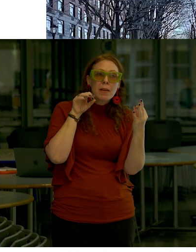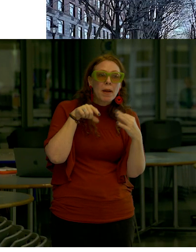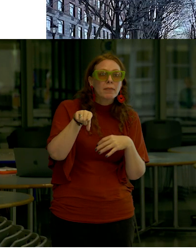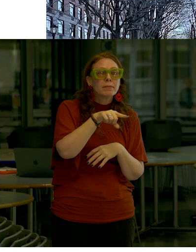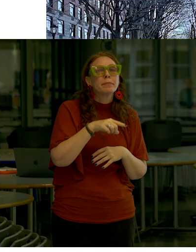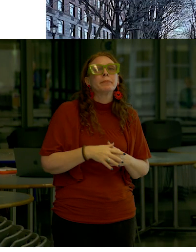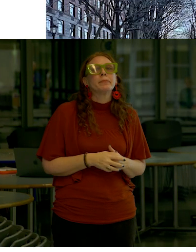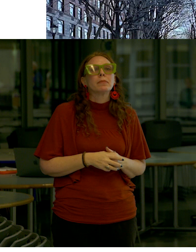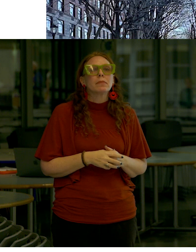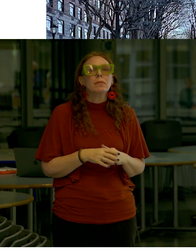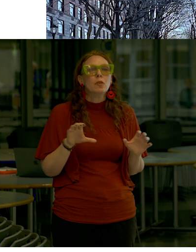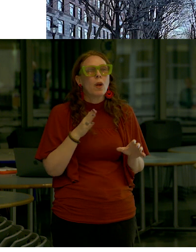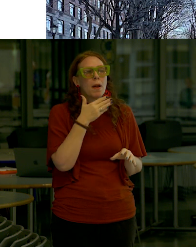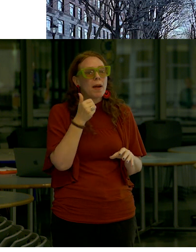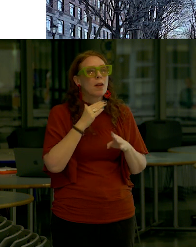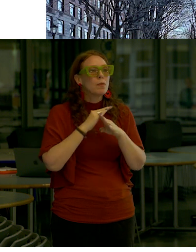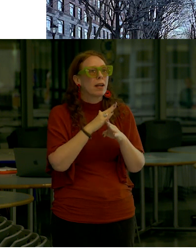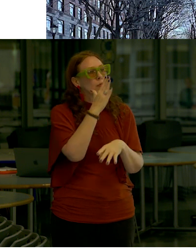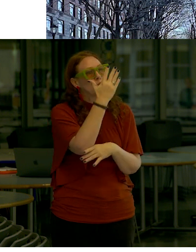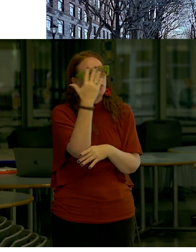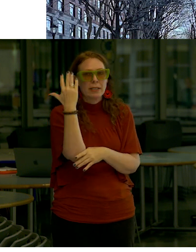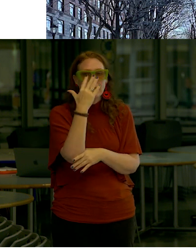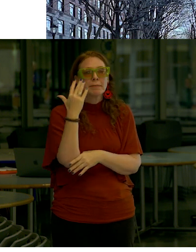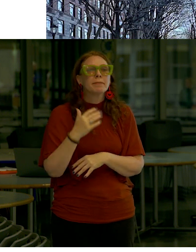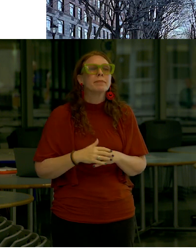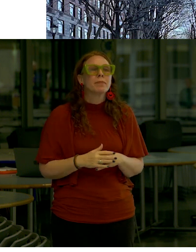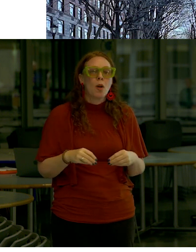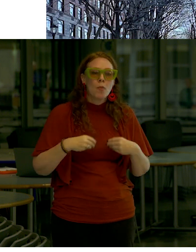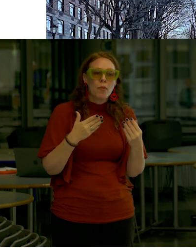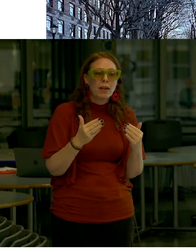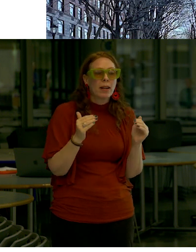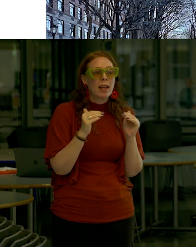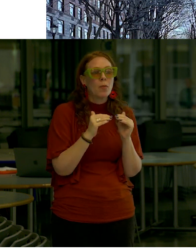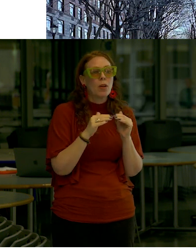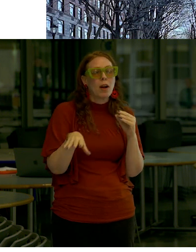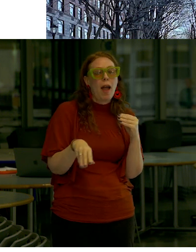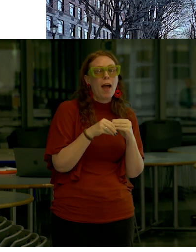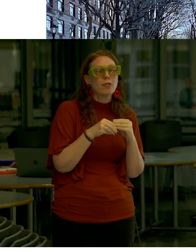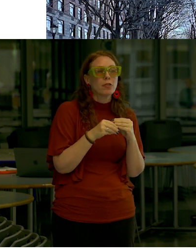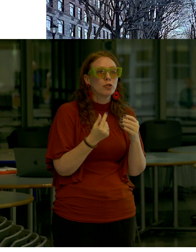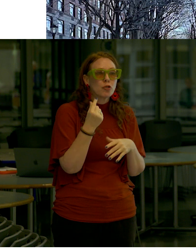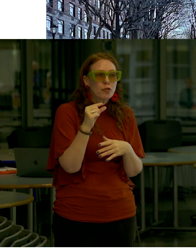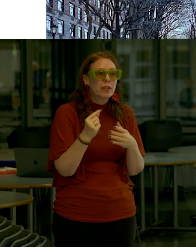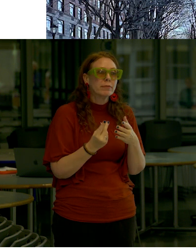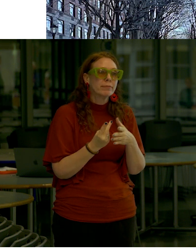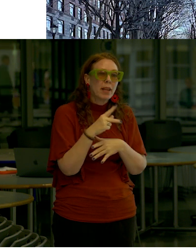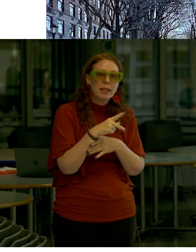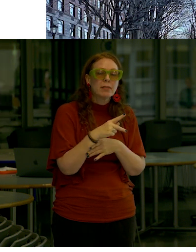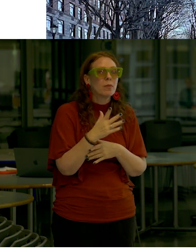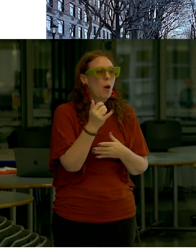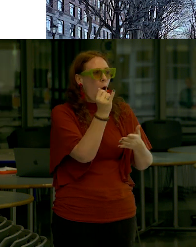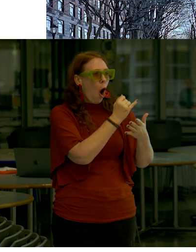lot of feedback about doing our best to protect these trees providing equal or additional vegetation what's going to happen to the art